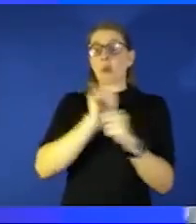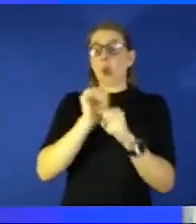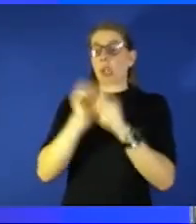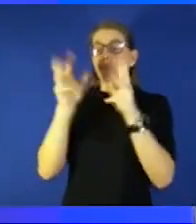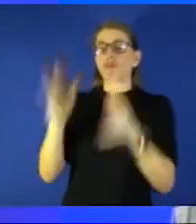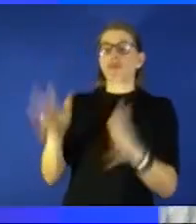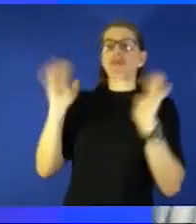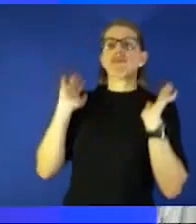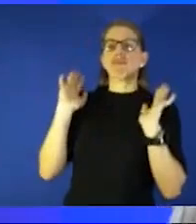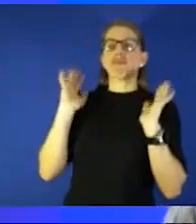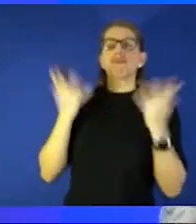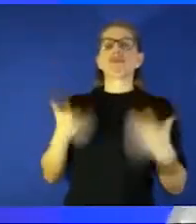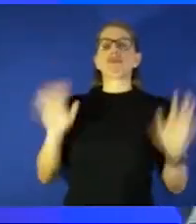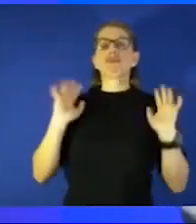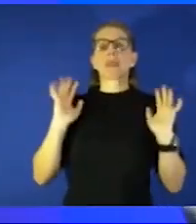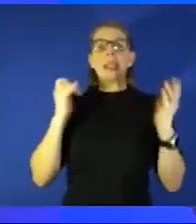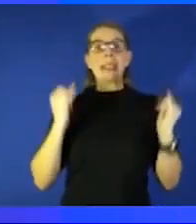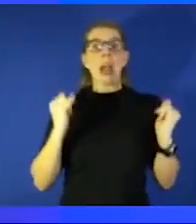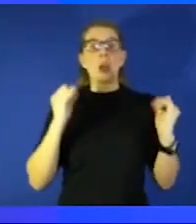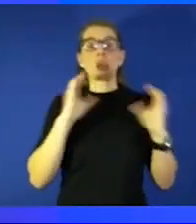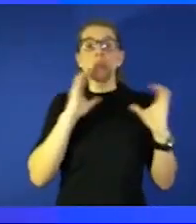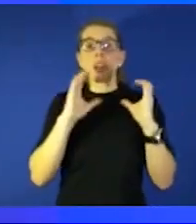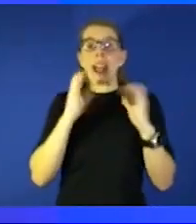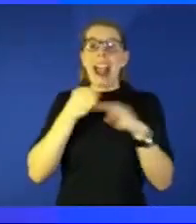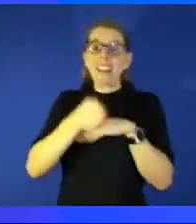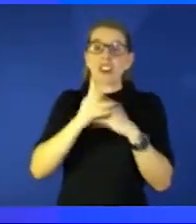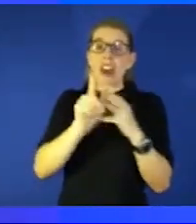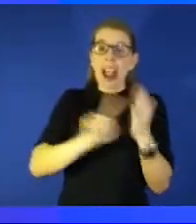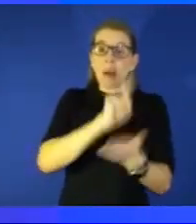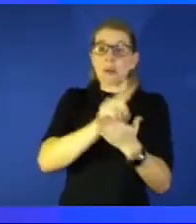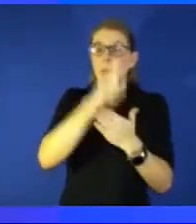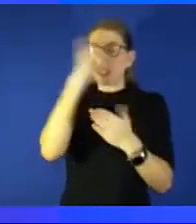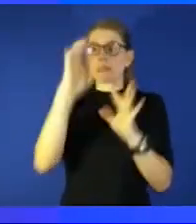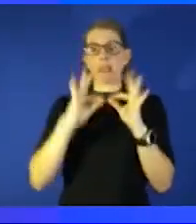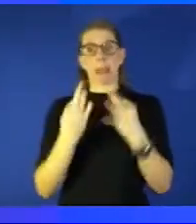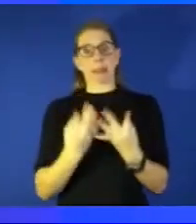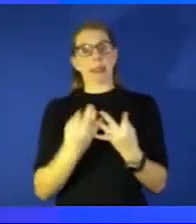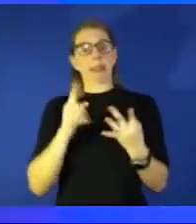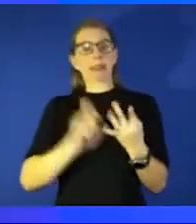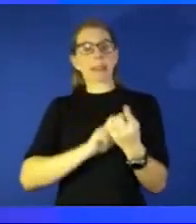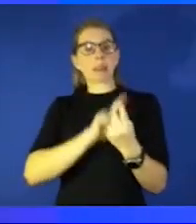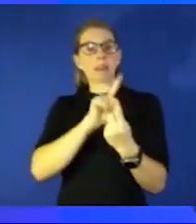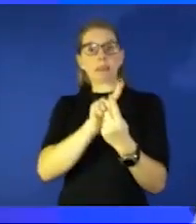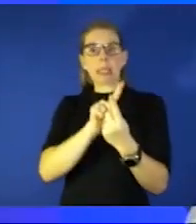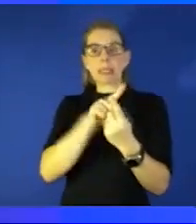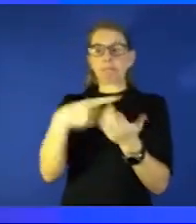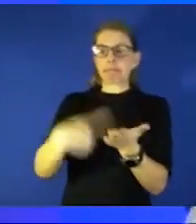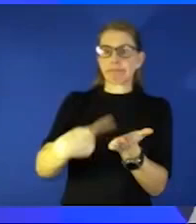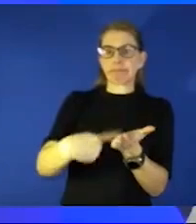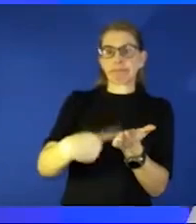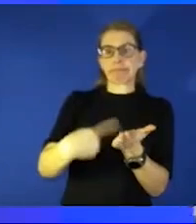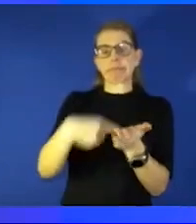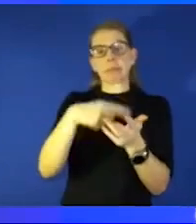we're having to communicate after hours etc because that's when families able to meet and discuss hard decisions that relates to their their